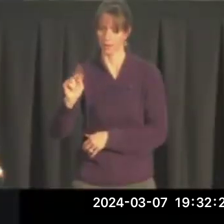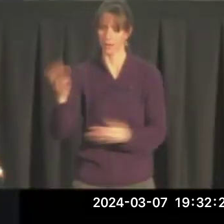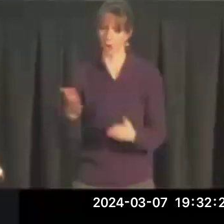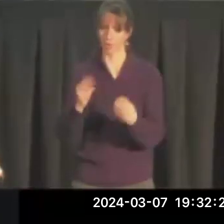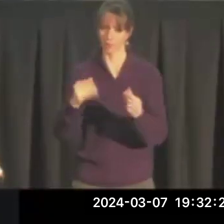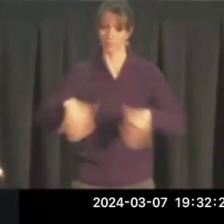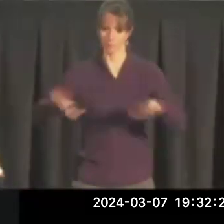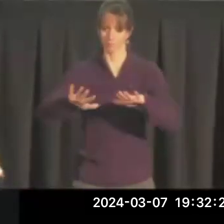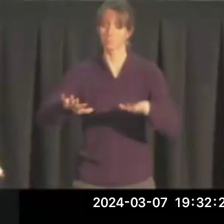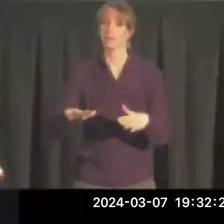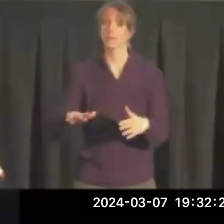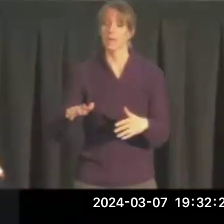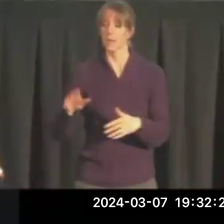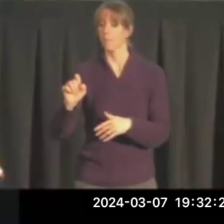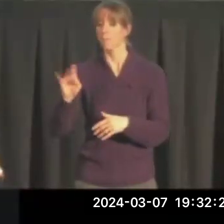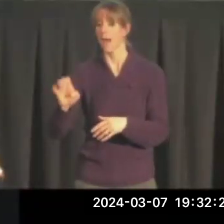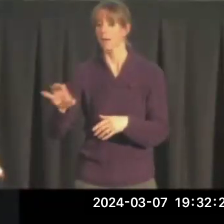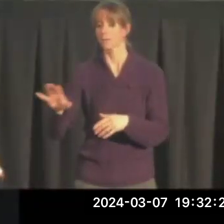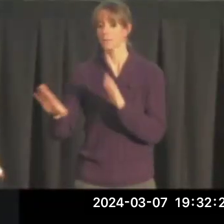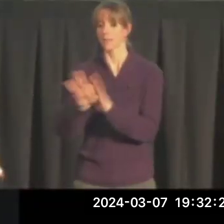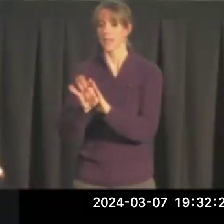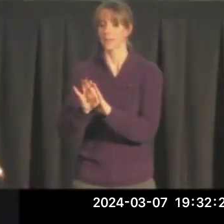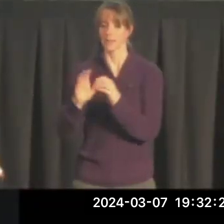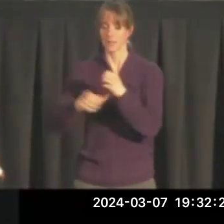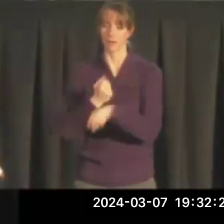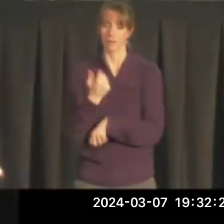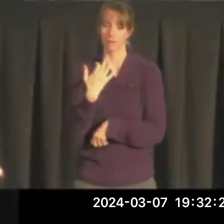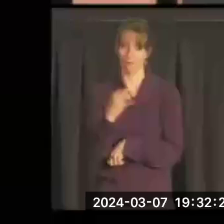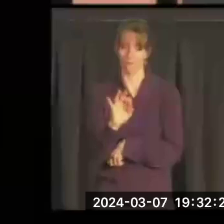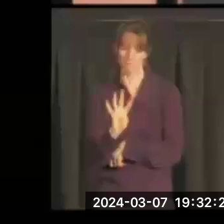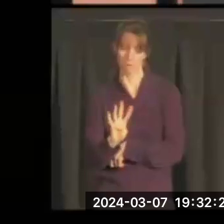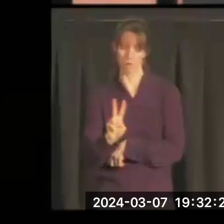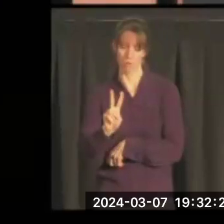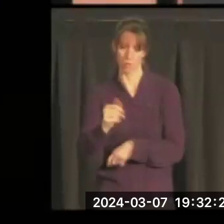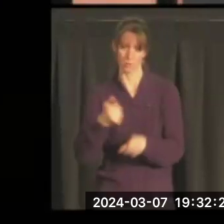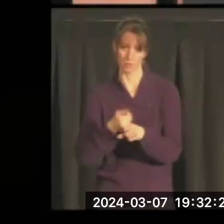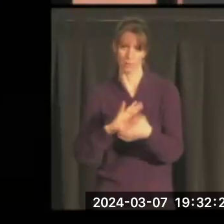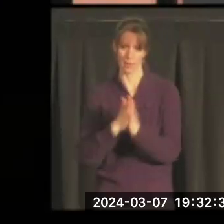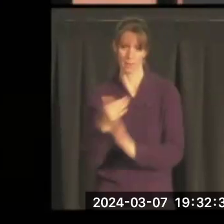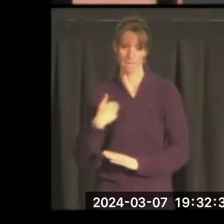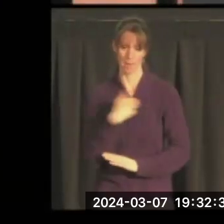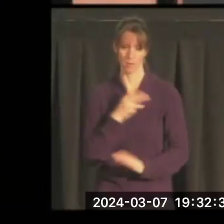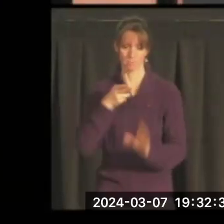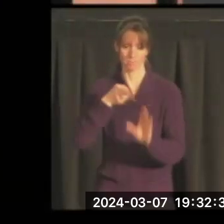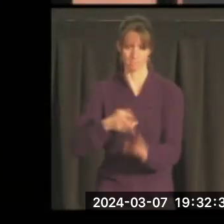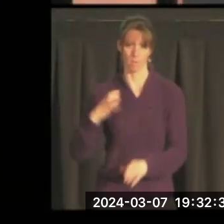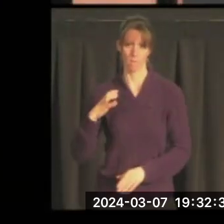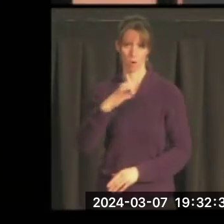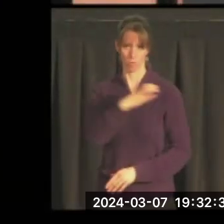Rankin is elected in 1942 and he becomes a member of Congress, right?